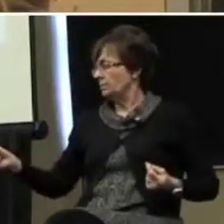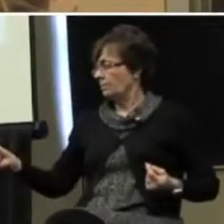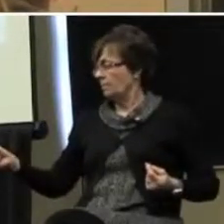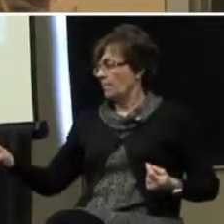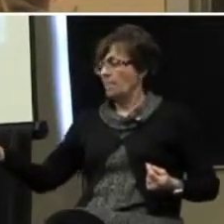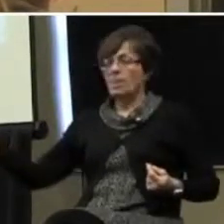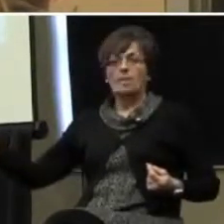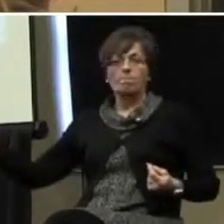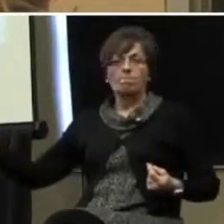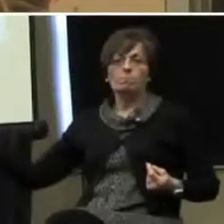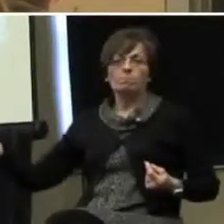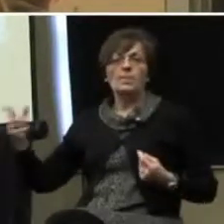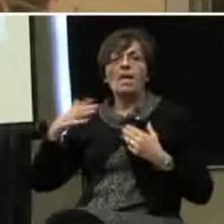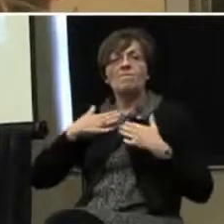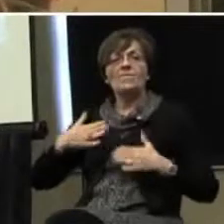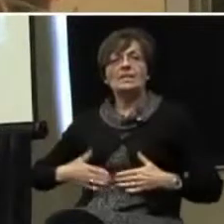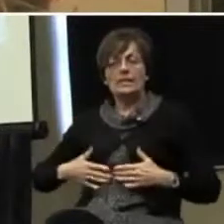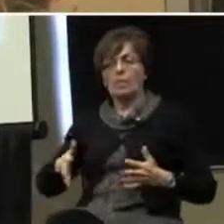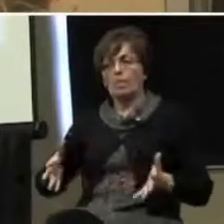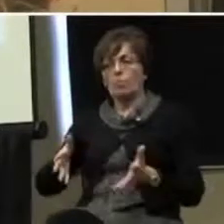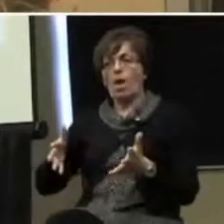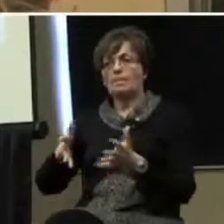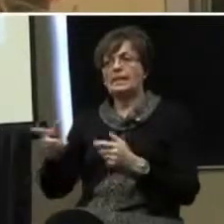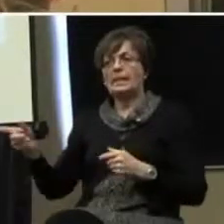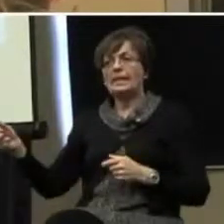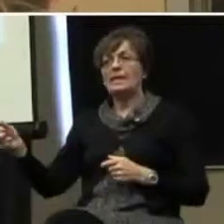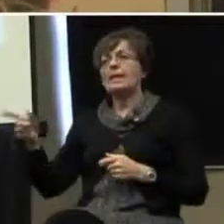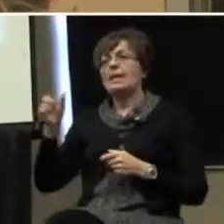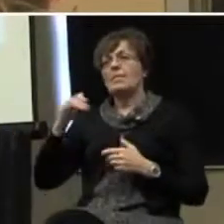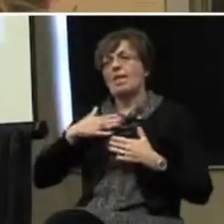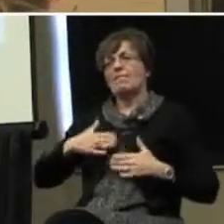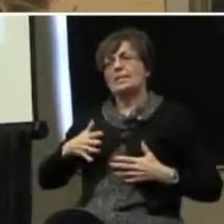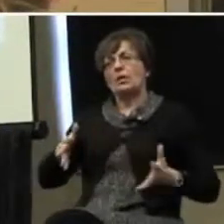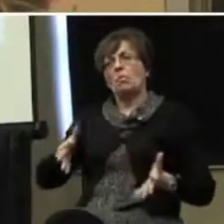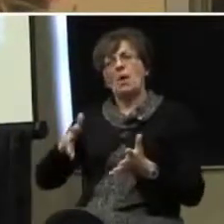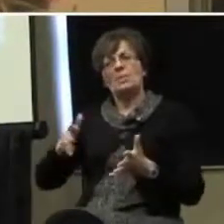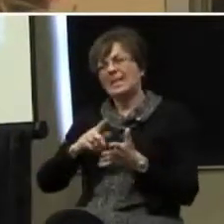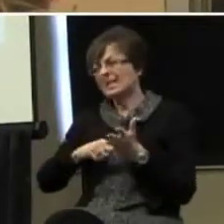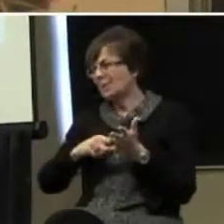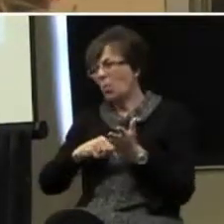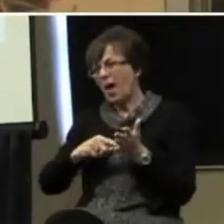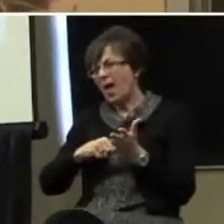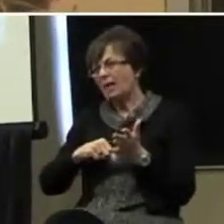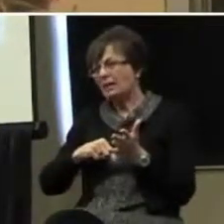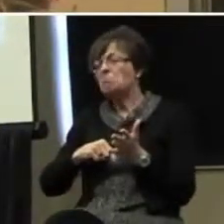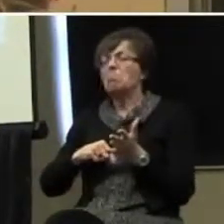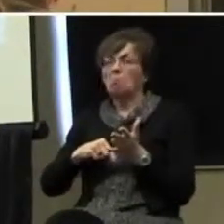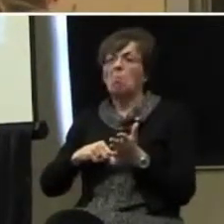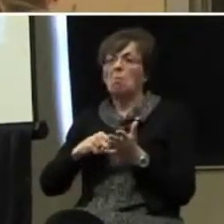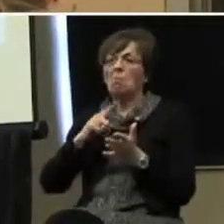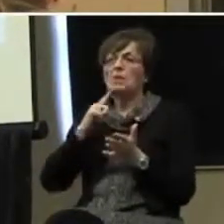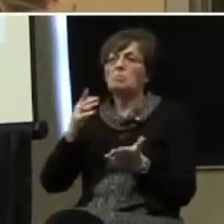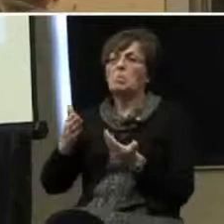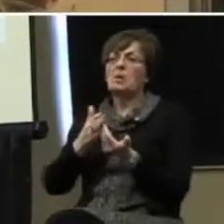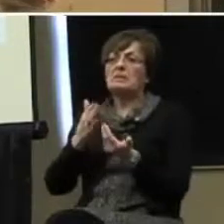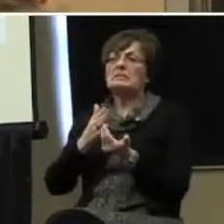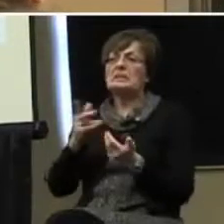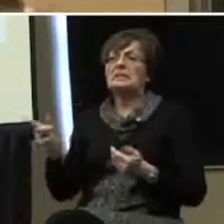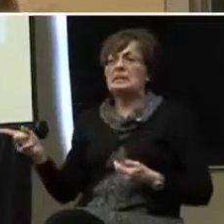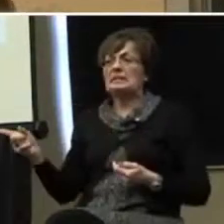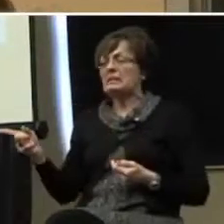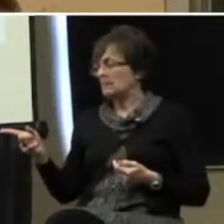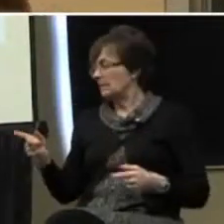I'm going to go back in with some physical prompting, right? Because that physical prompting is what? Pretty easy to fade,